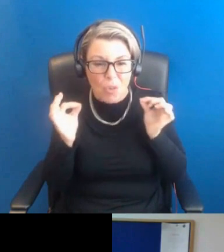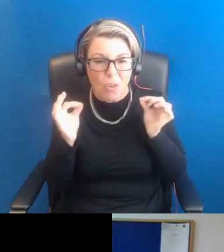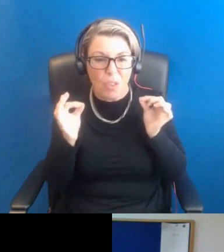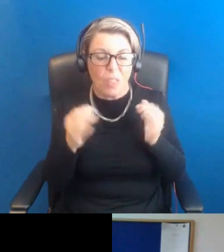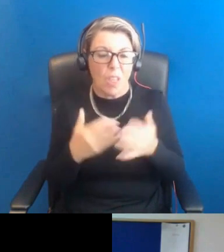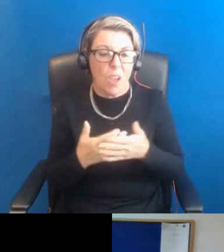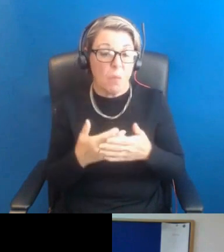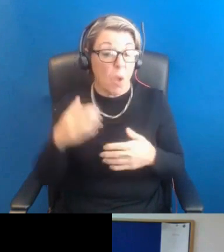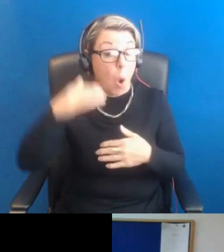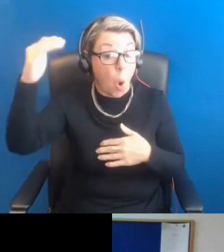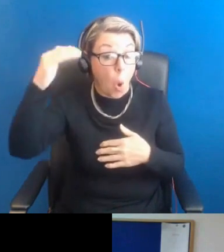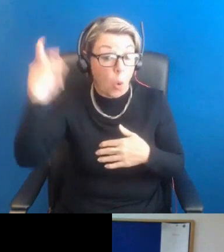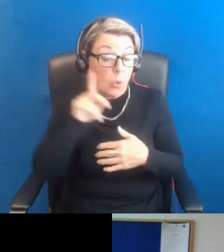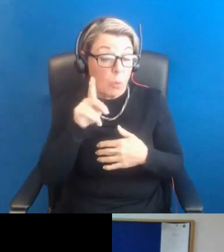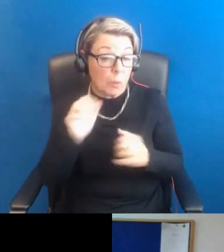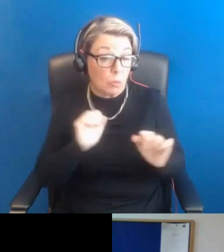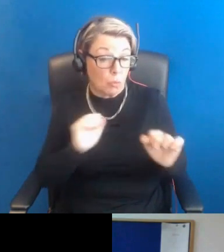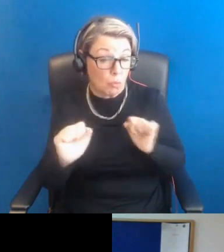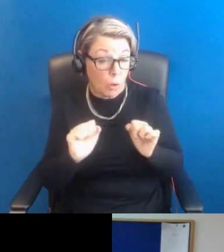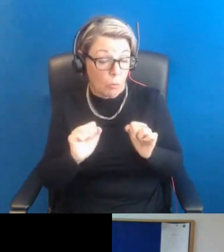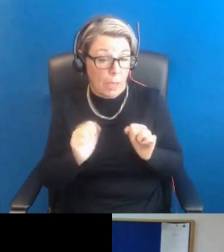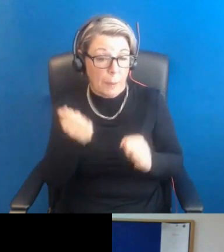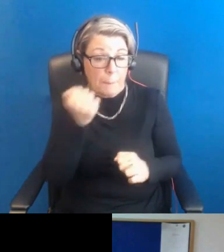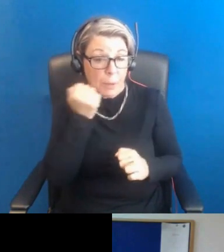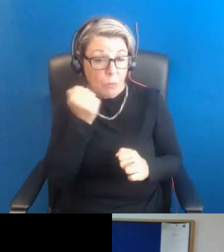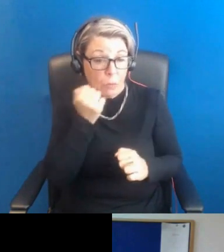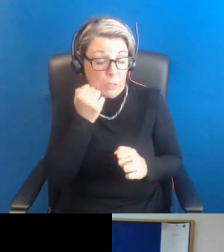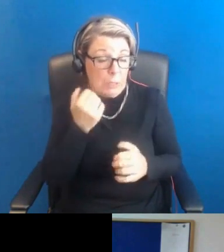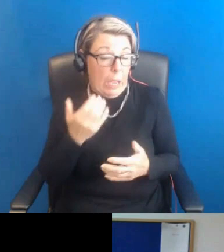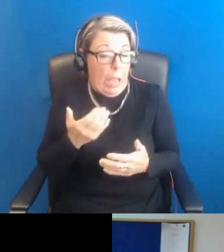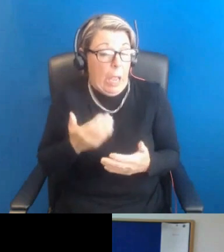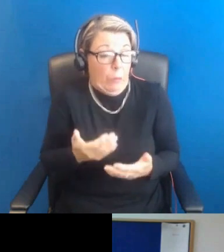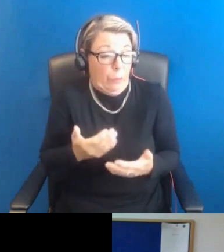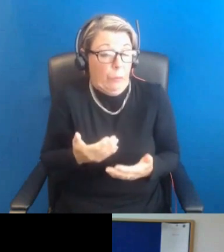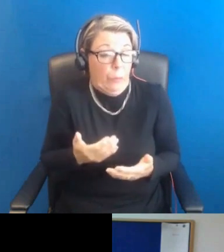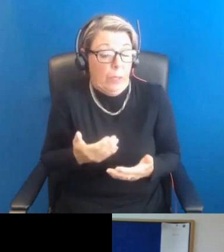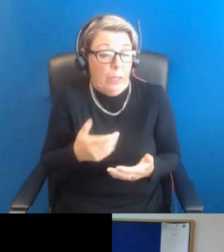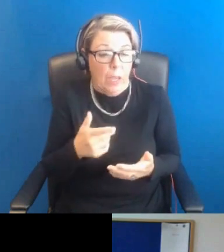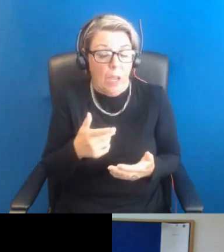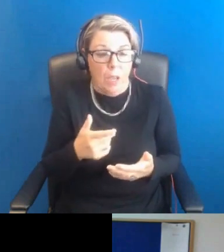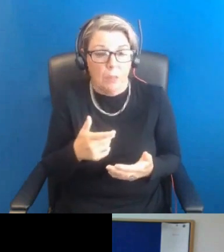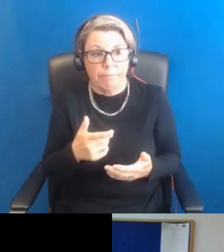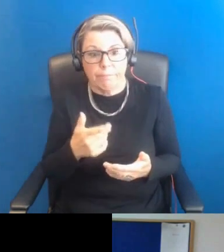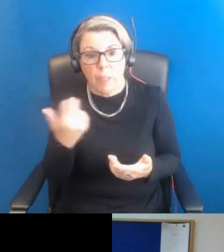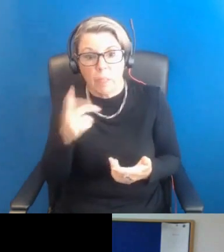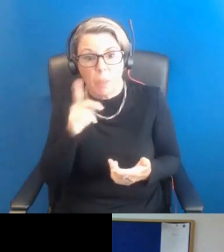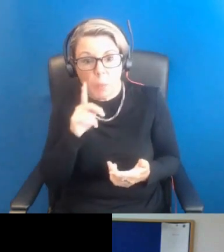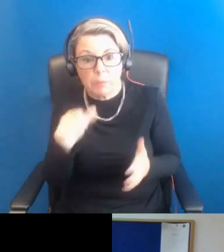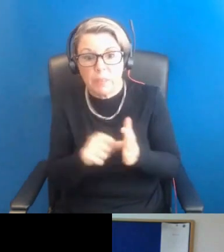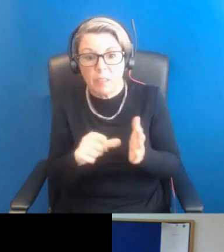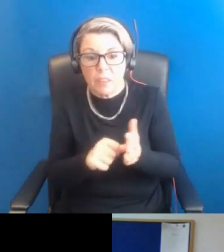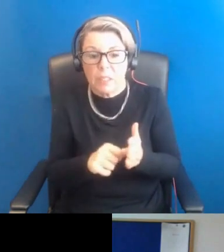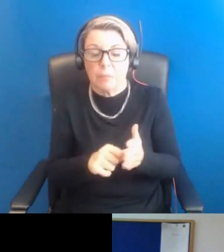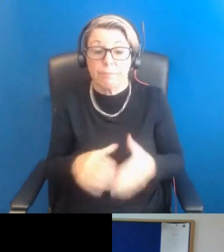older women who were struggling with heavy periods, women who were having difficulty getting pregnant, because as we know, polycystic